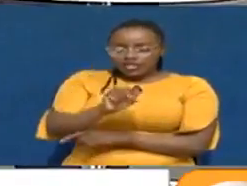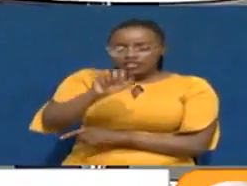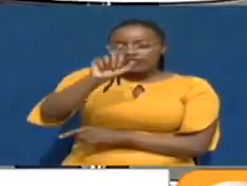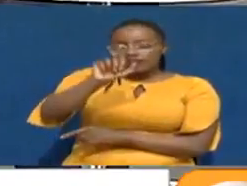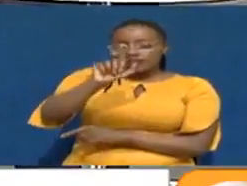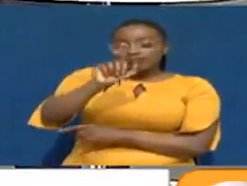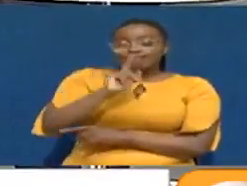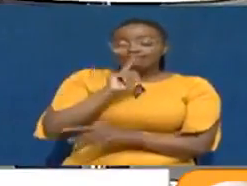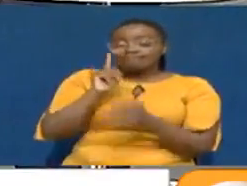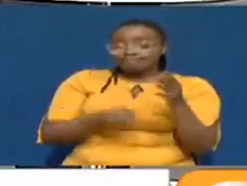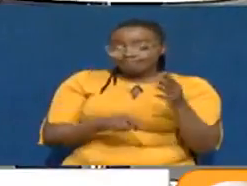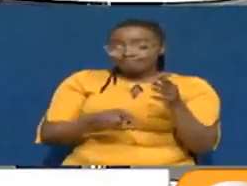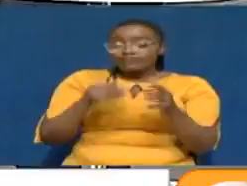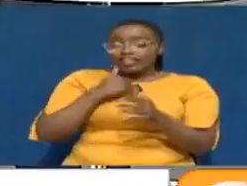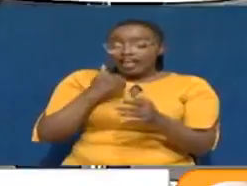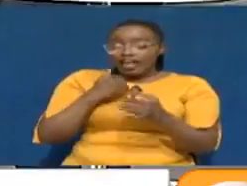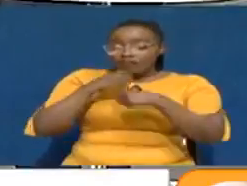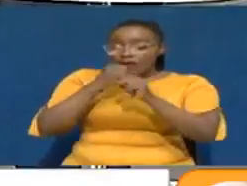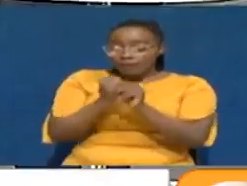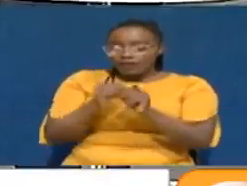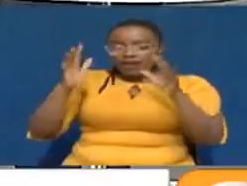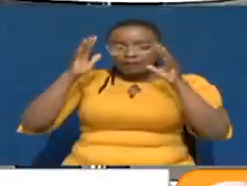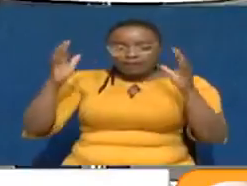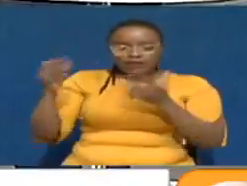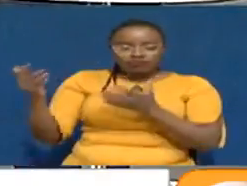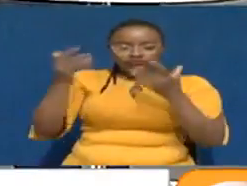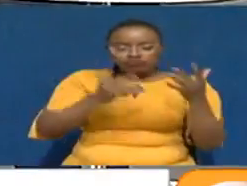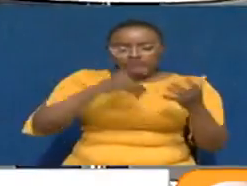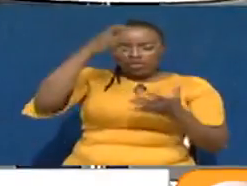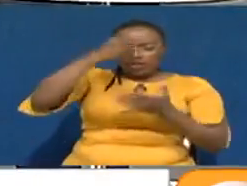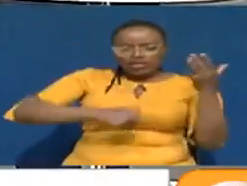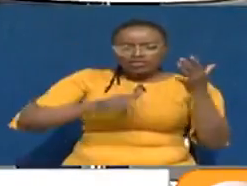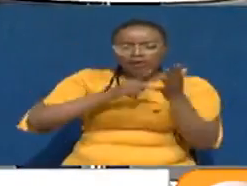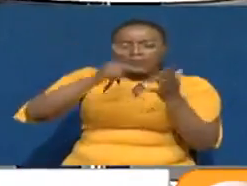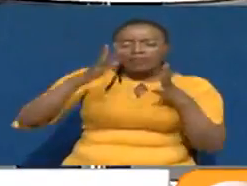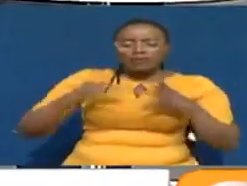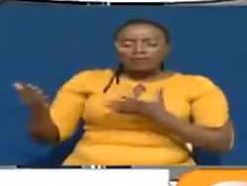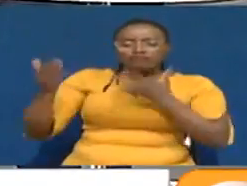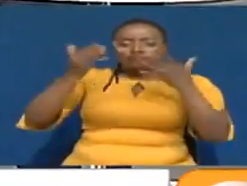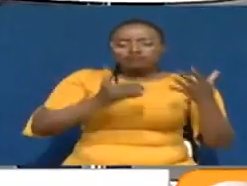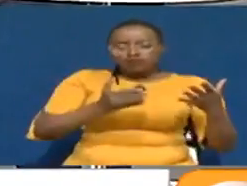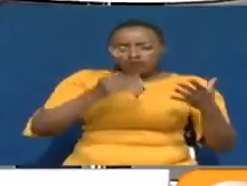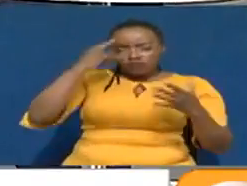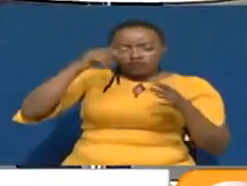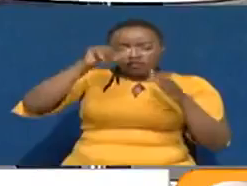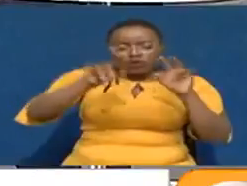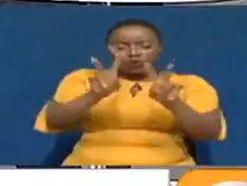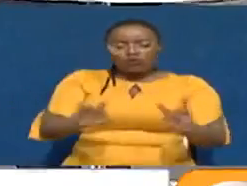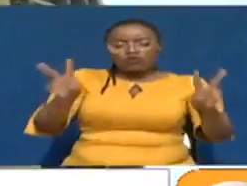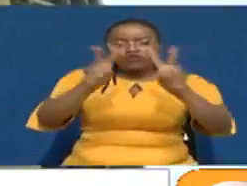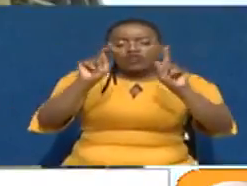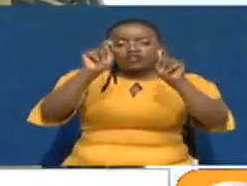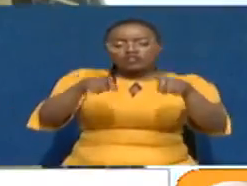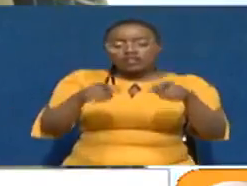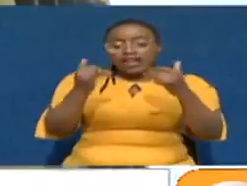Yatani says that the rate has resulted into a huge import duty payable by the importers, especially on the low-value shoes.